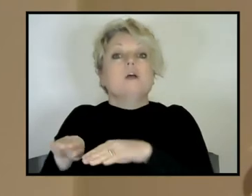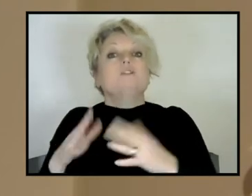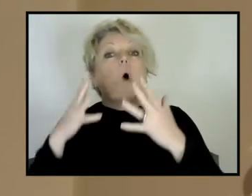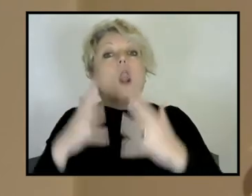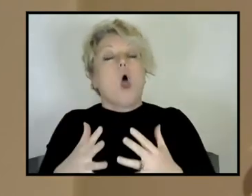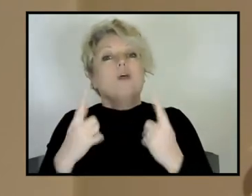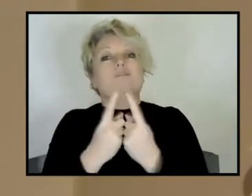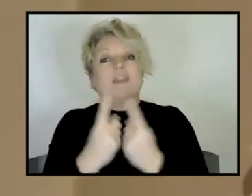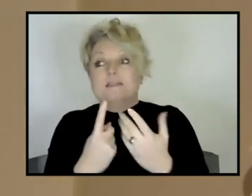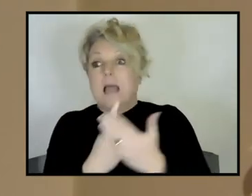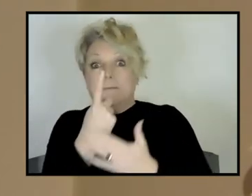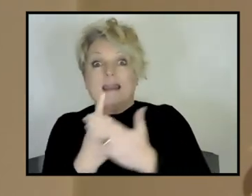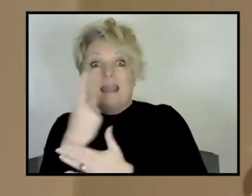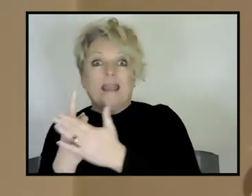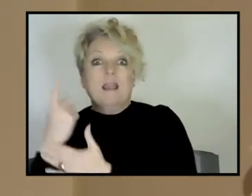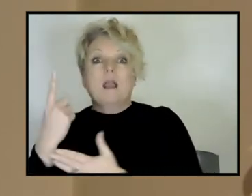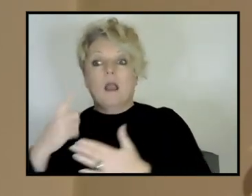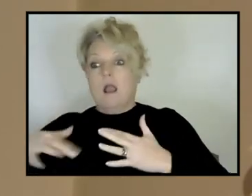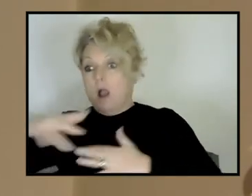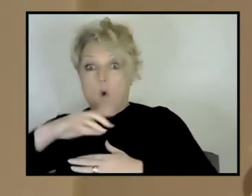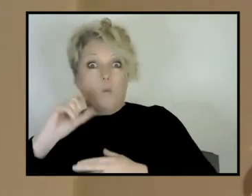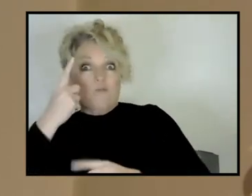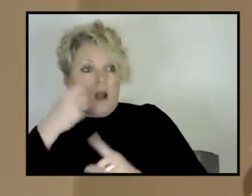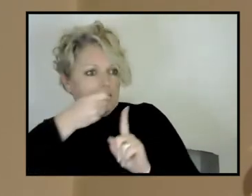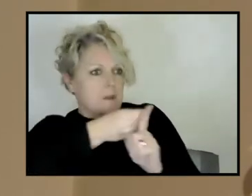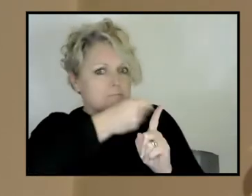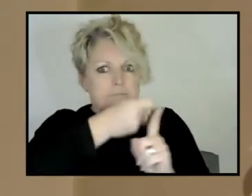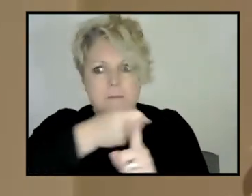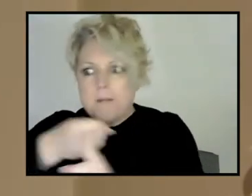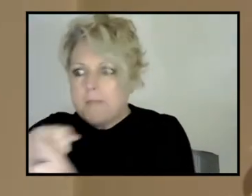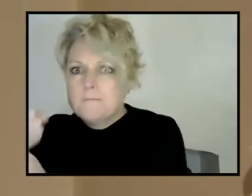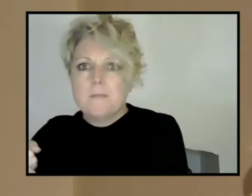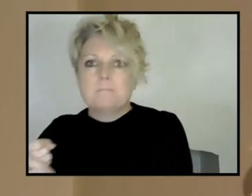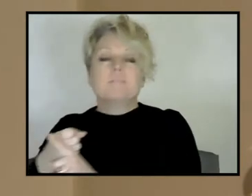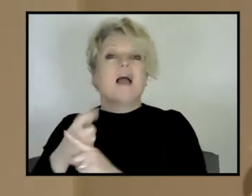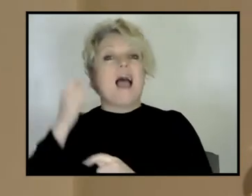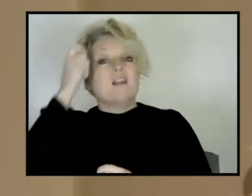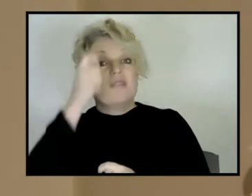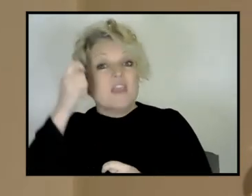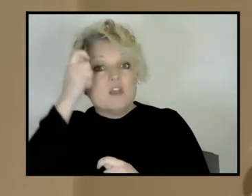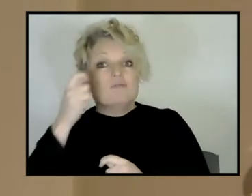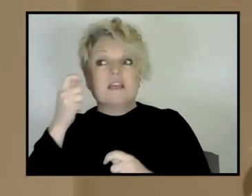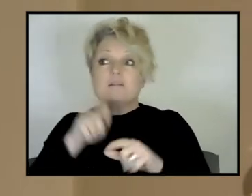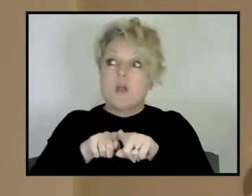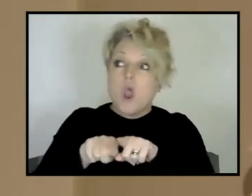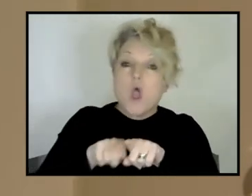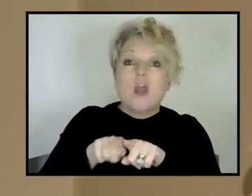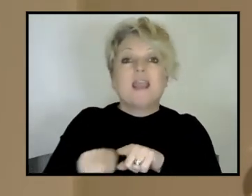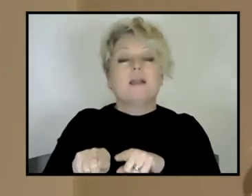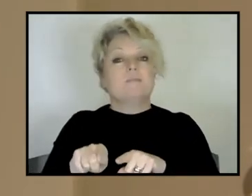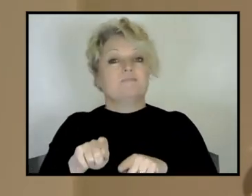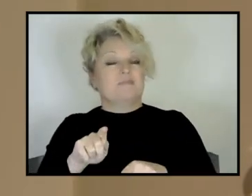things happening that allowed other things to happen that are led to the development of this and the roles of individuals in it, I think is particularly fascinating. And some people have been